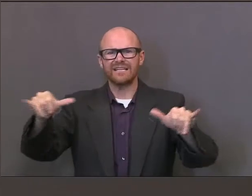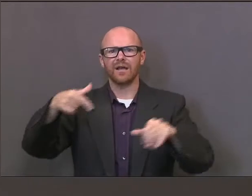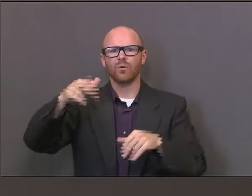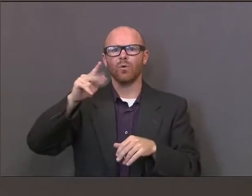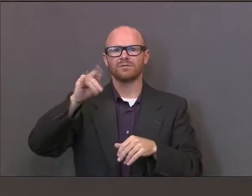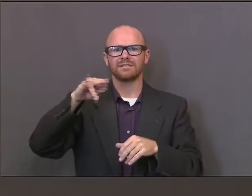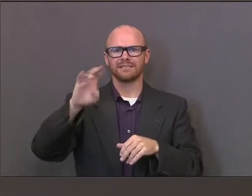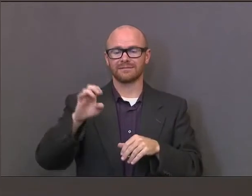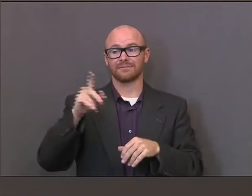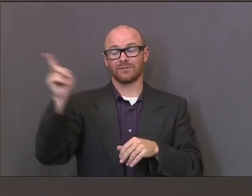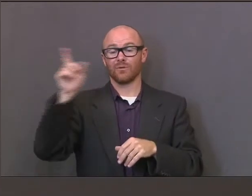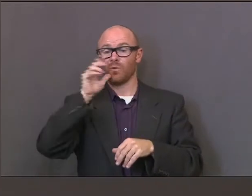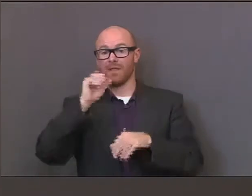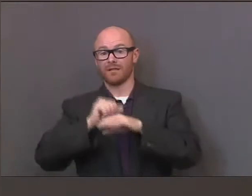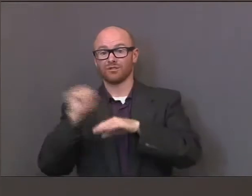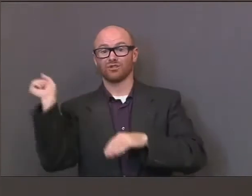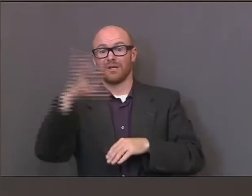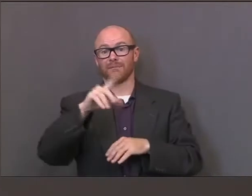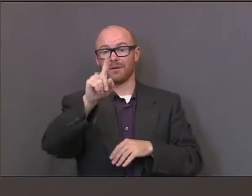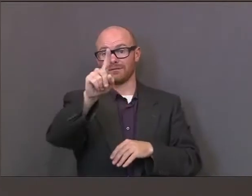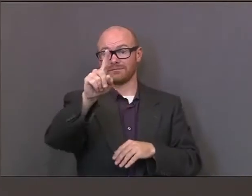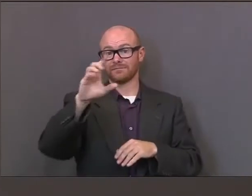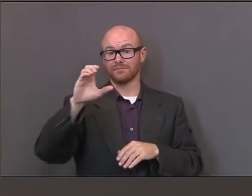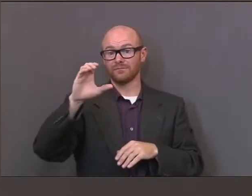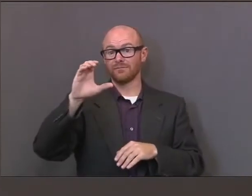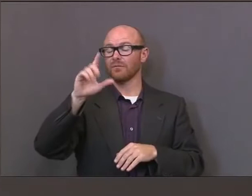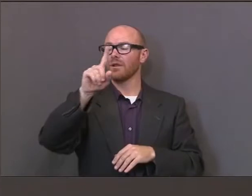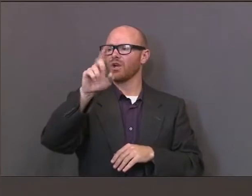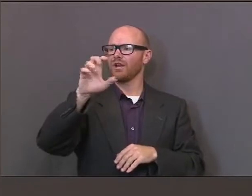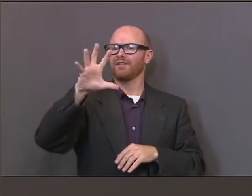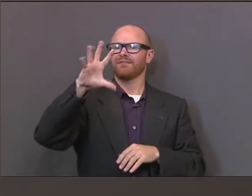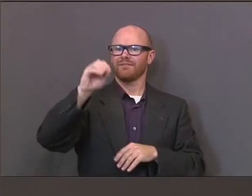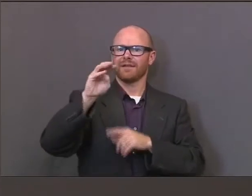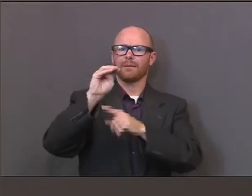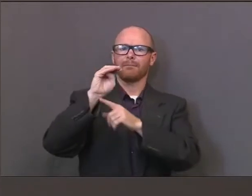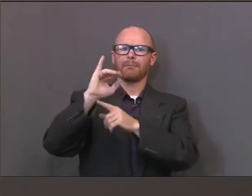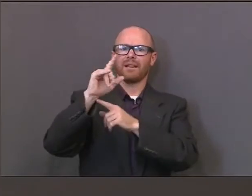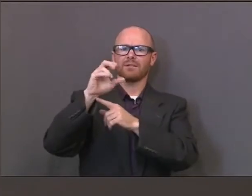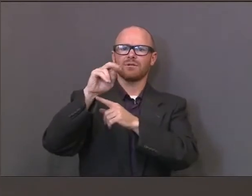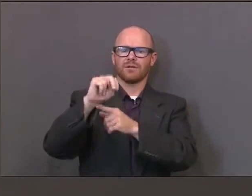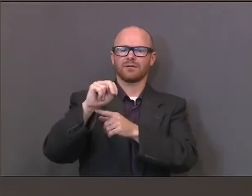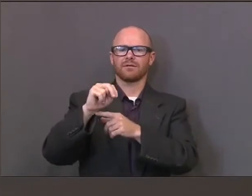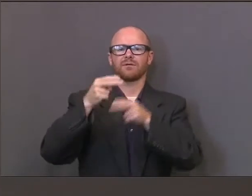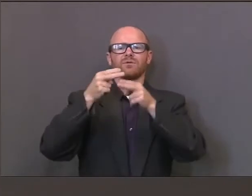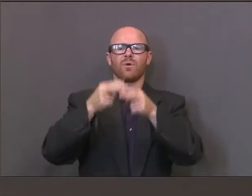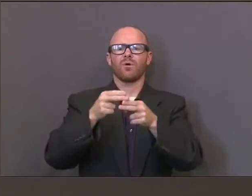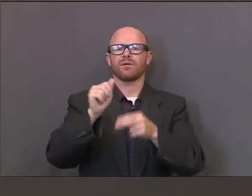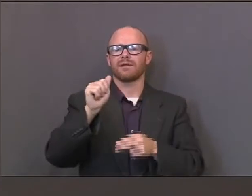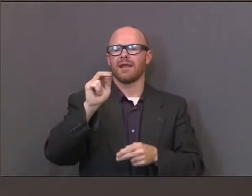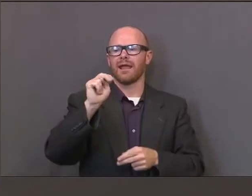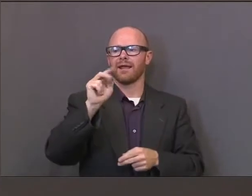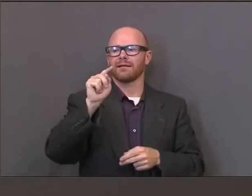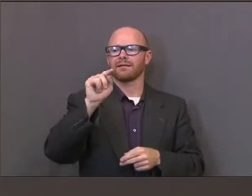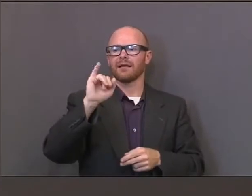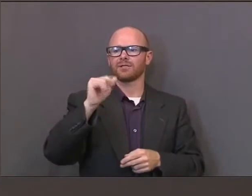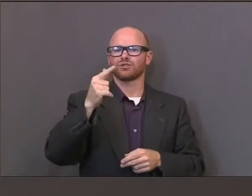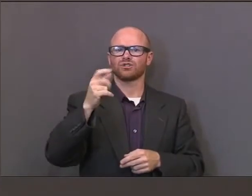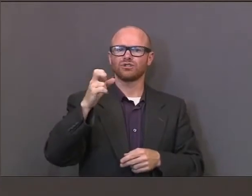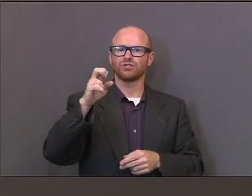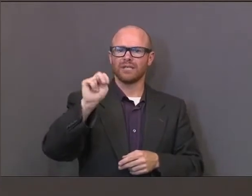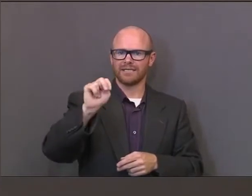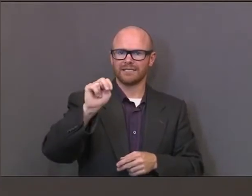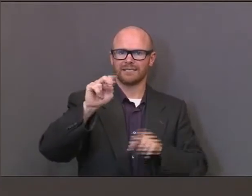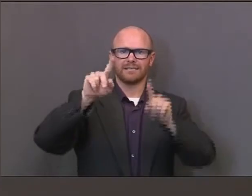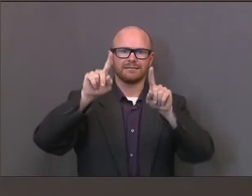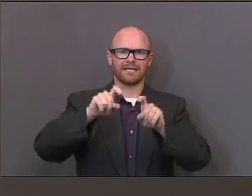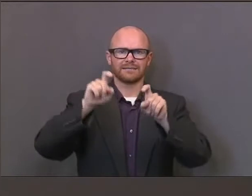to ship 150 million of these new antigen tests. They're new, they're easier. You take a